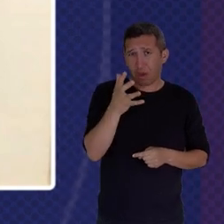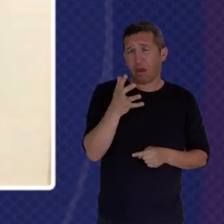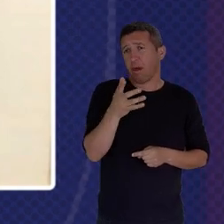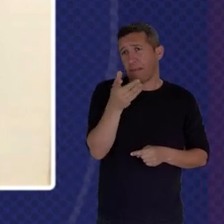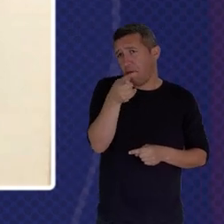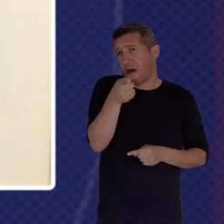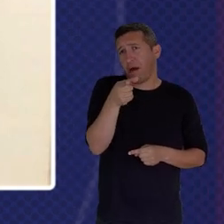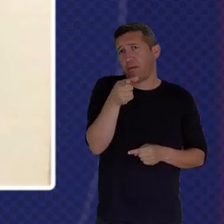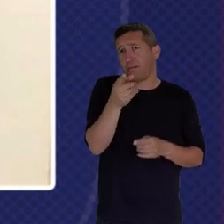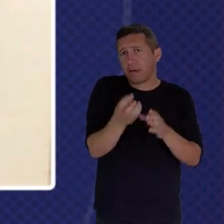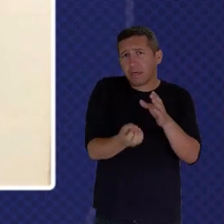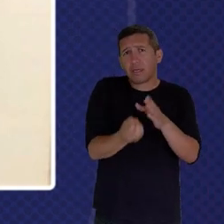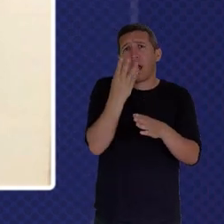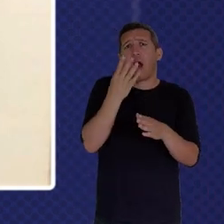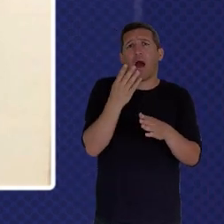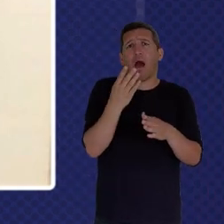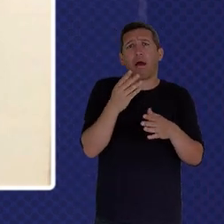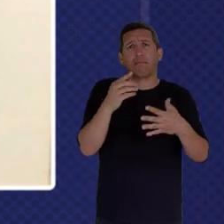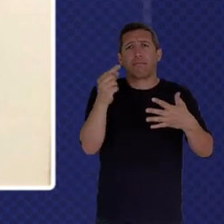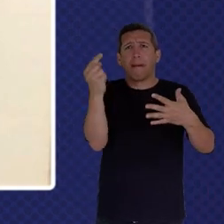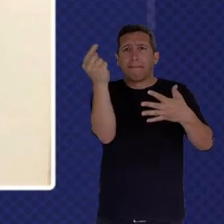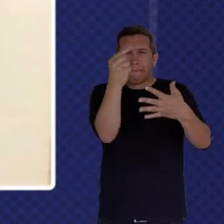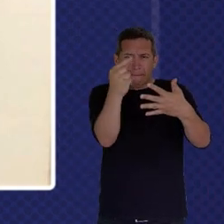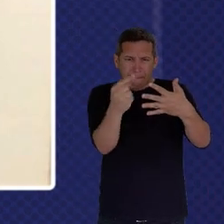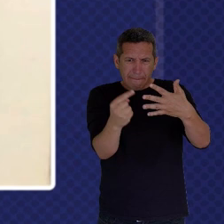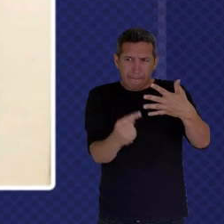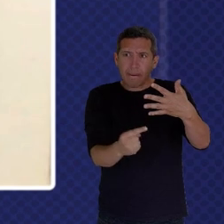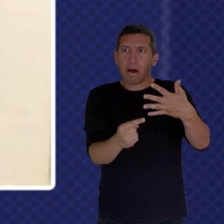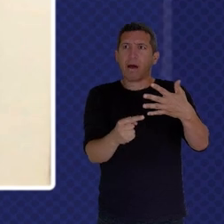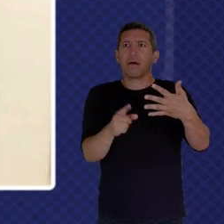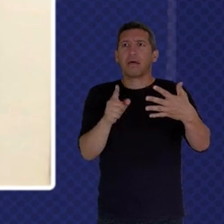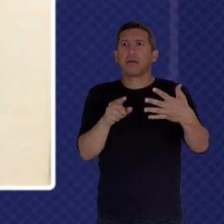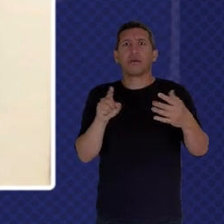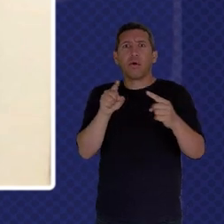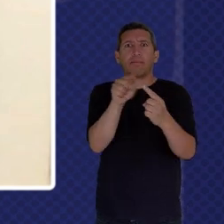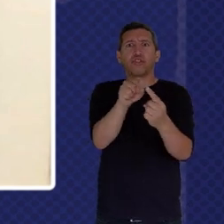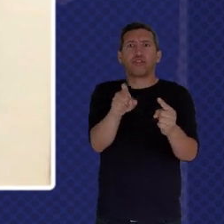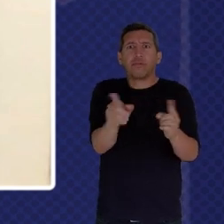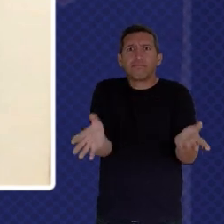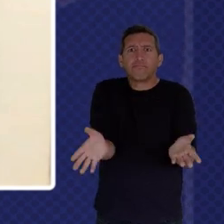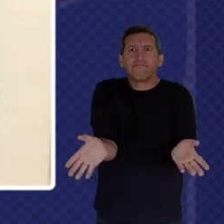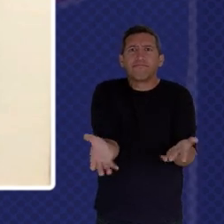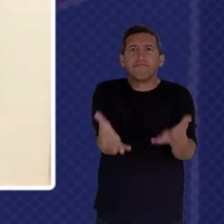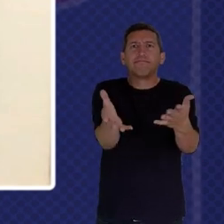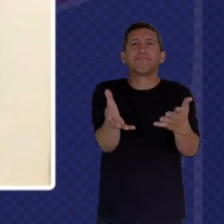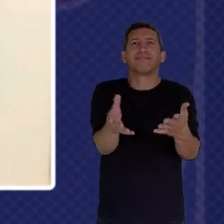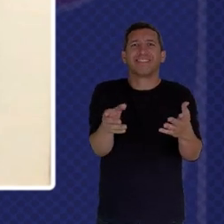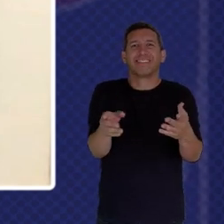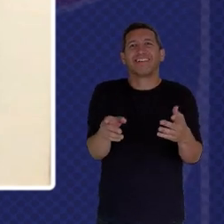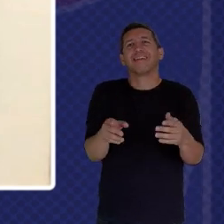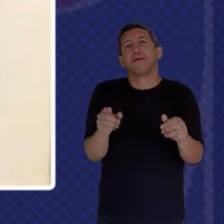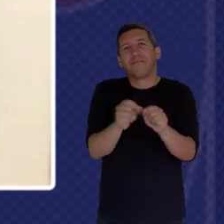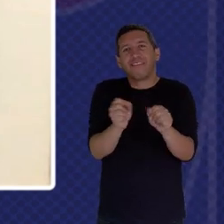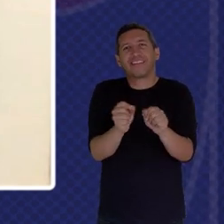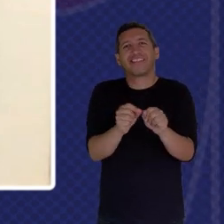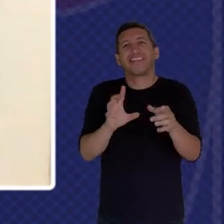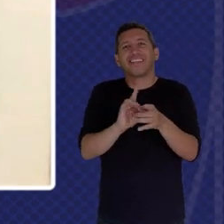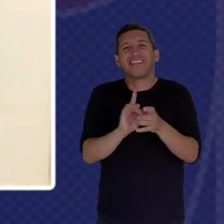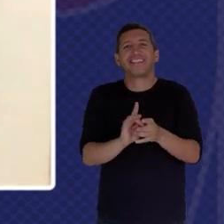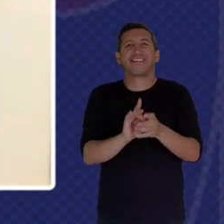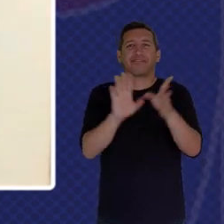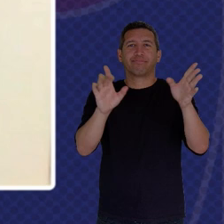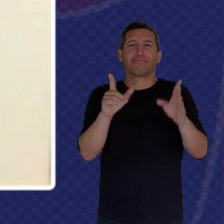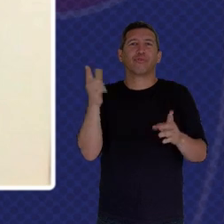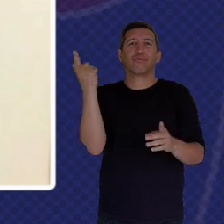Structures Within A Reactive Environment To Allow For Us To Reach People Faster